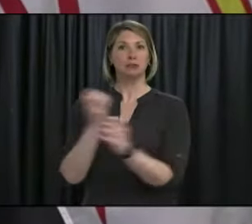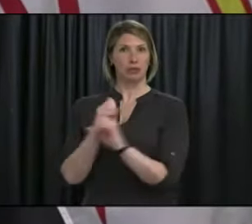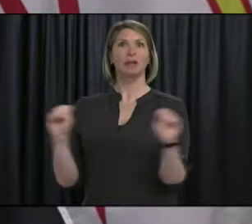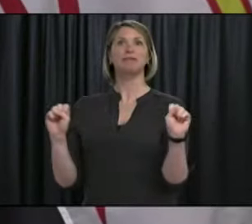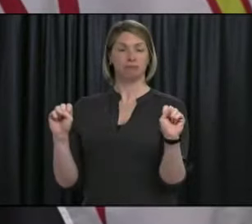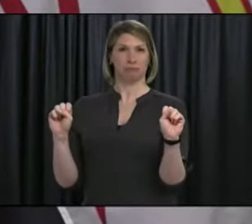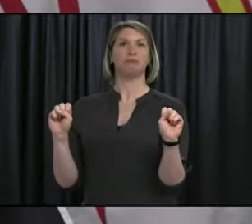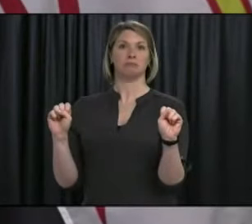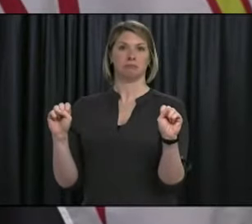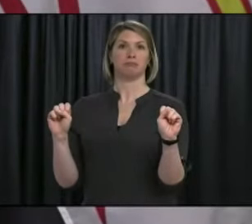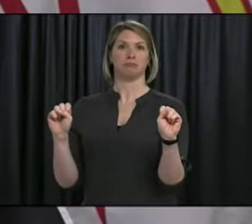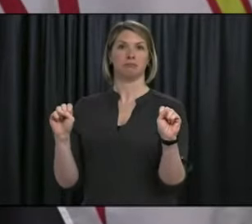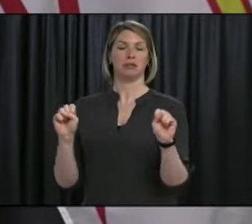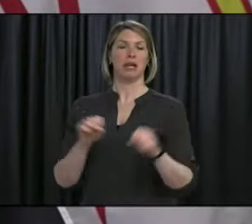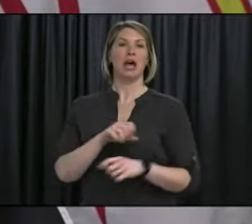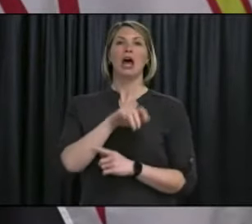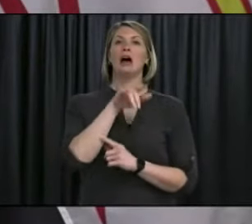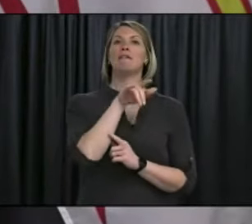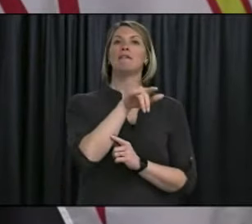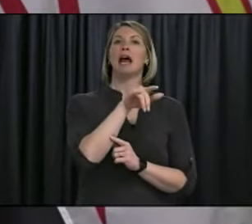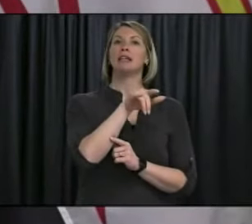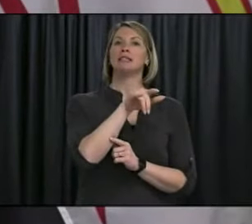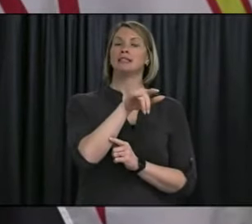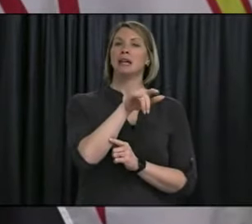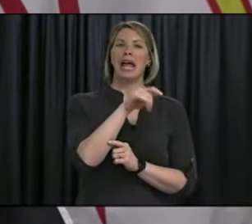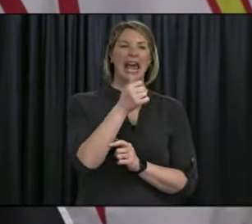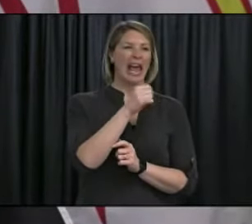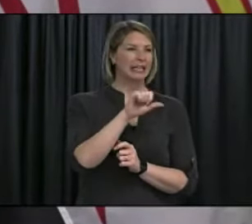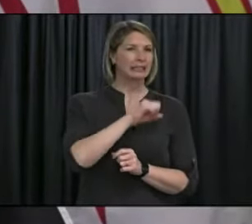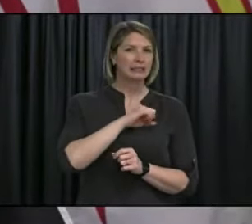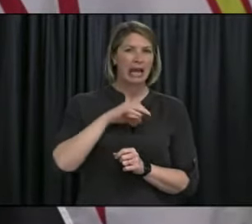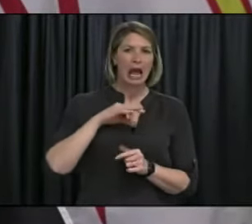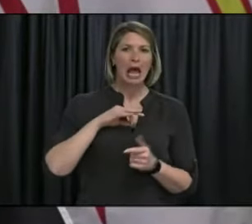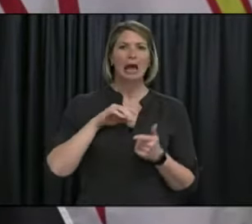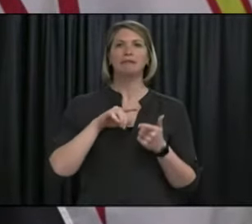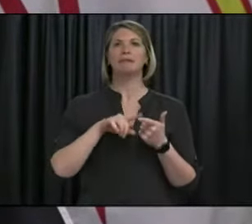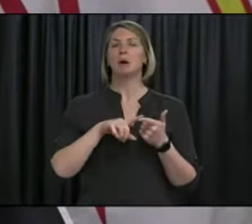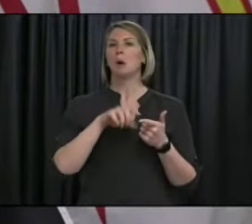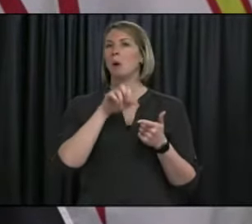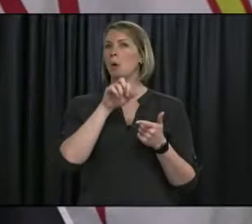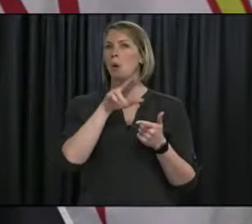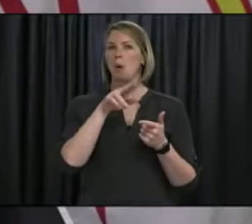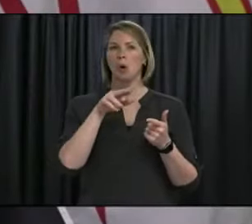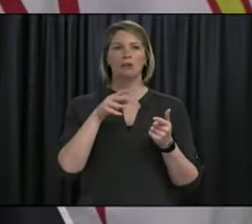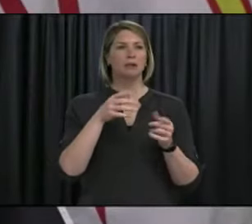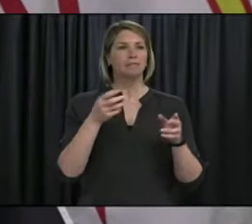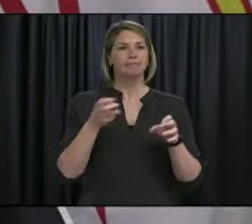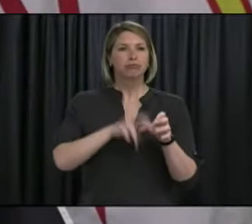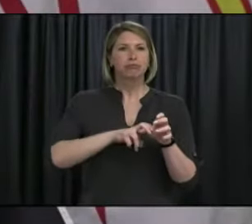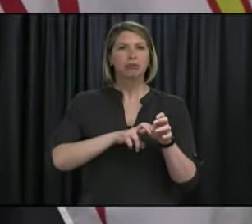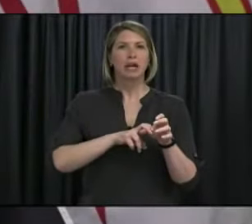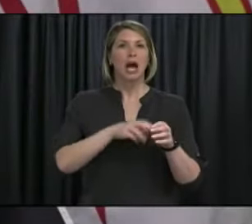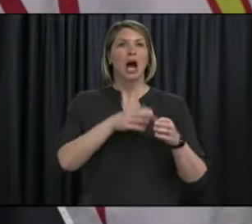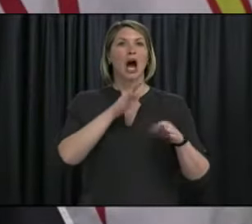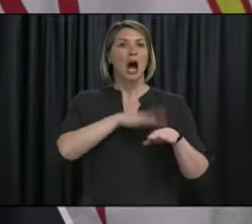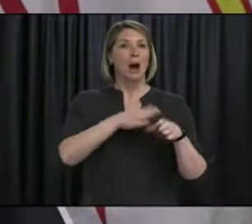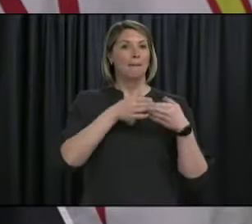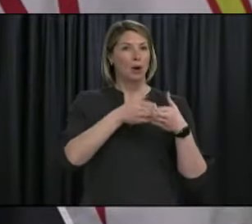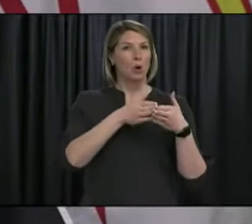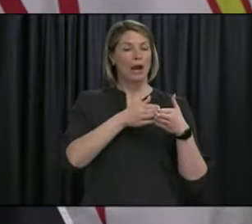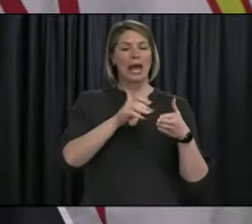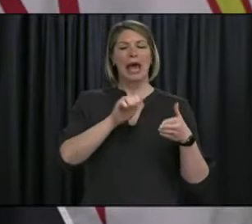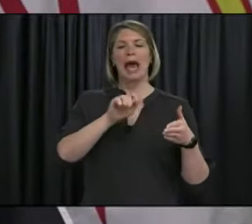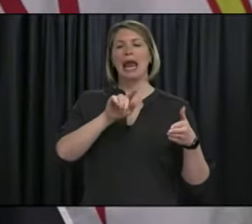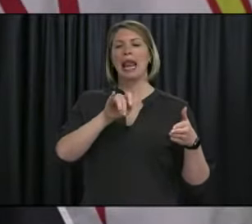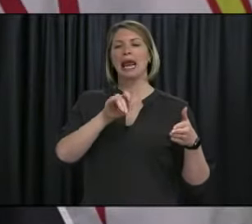that all passengers and crew who traveled on the marine Atlantic vessel Atlantic Vision from North Sydney to Port-au-Bas, Saturday night,